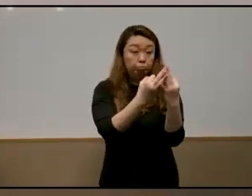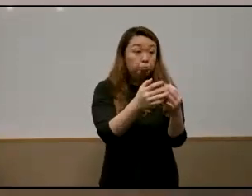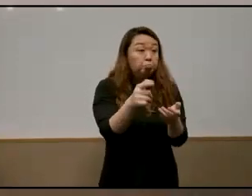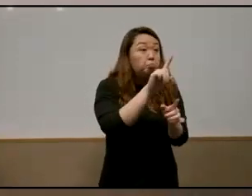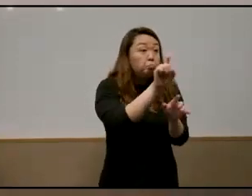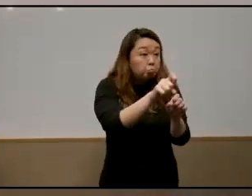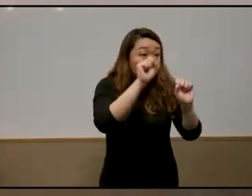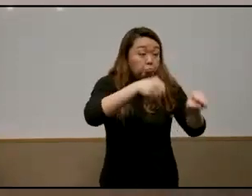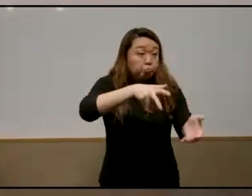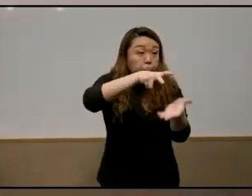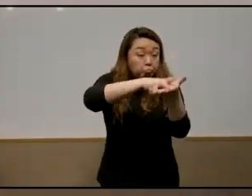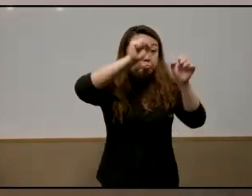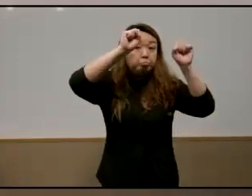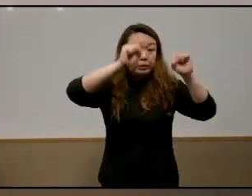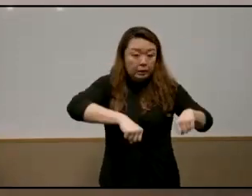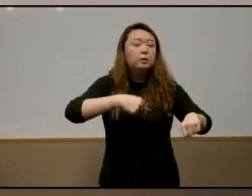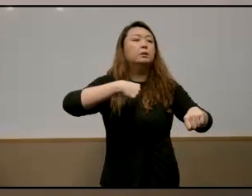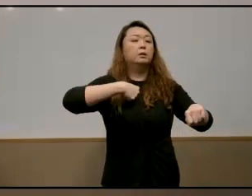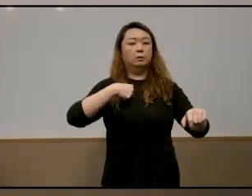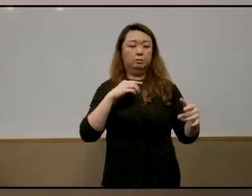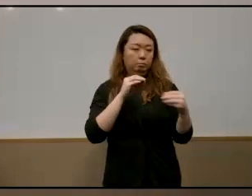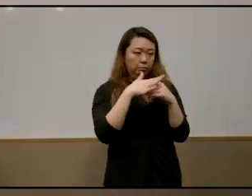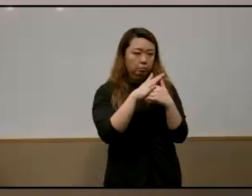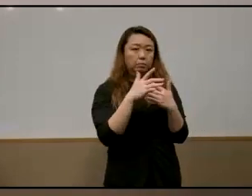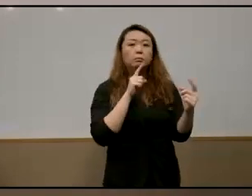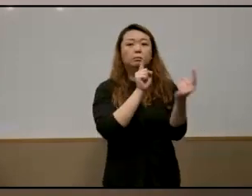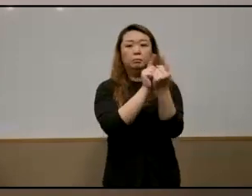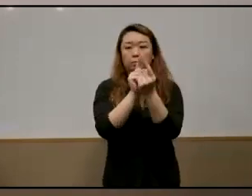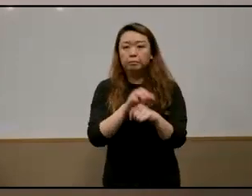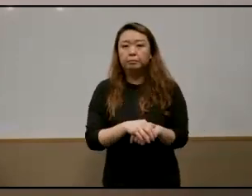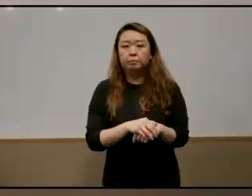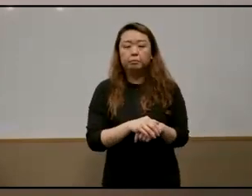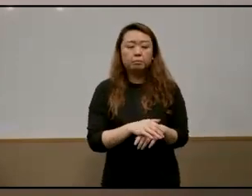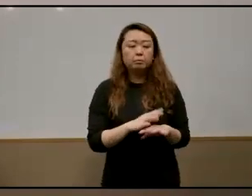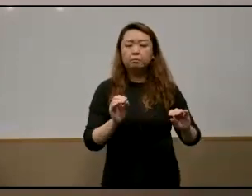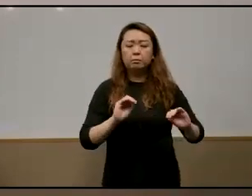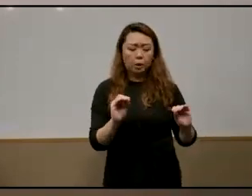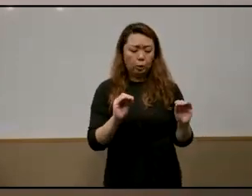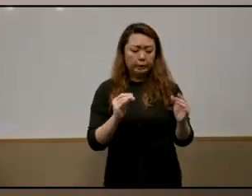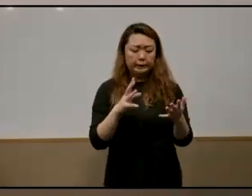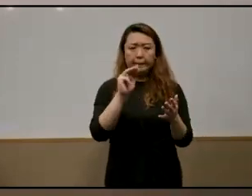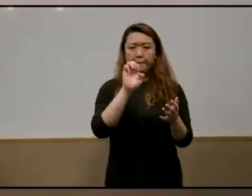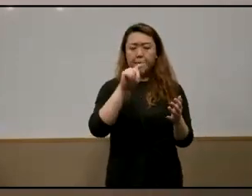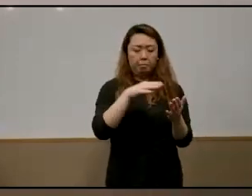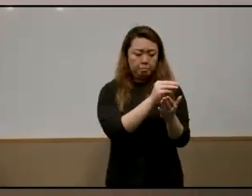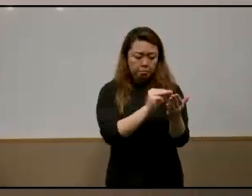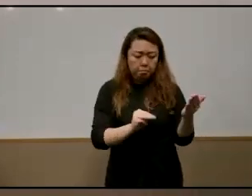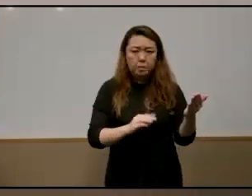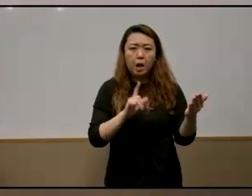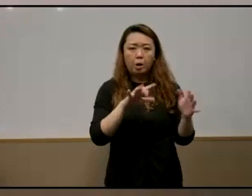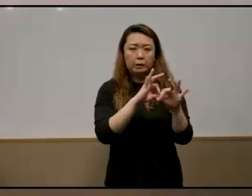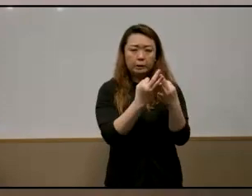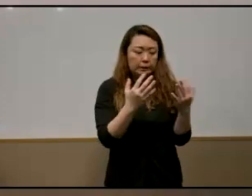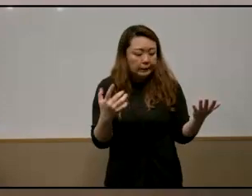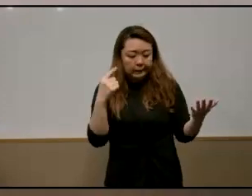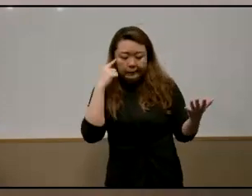sent them my criteria for disadvantaged families so there's no official social class mapping in singapore so i defined disadvantage drawing on academic